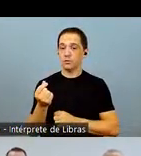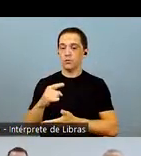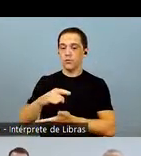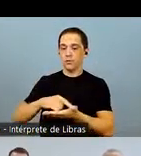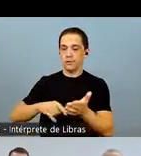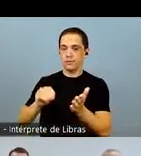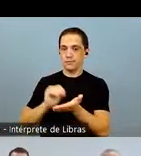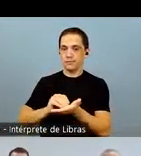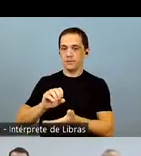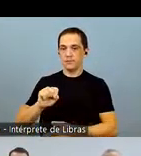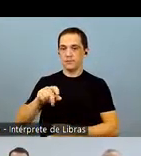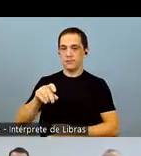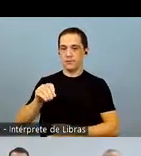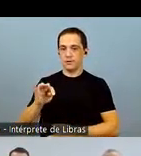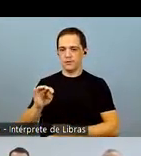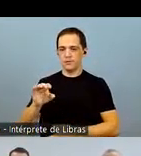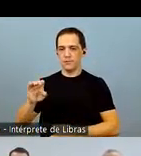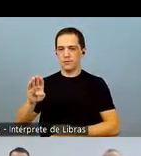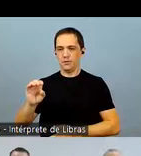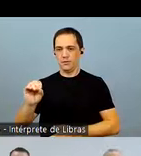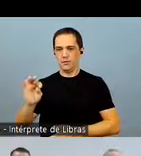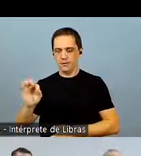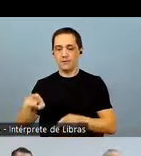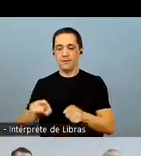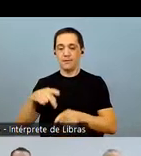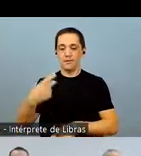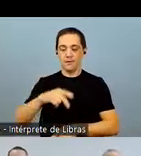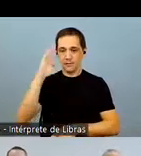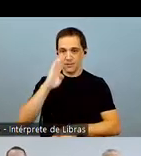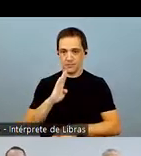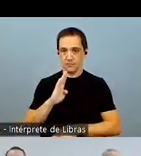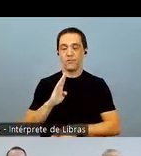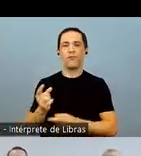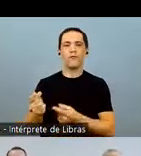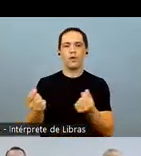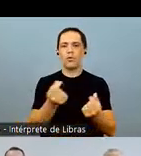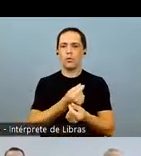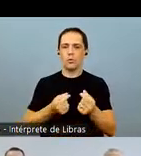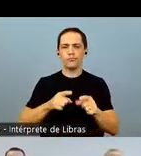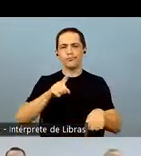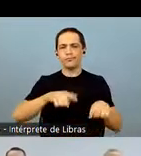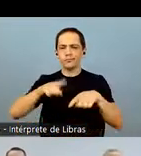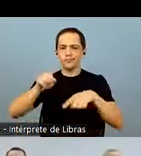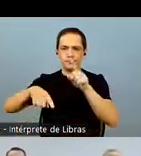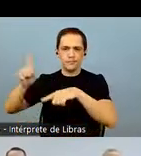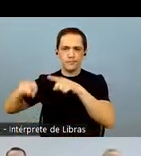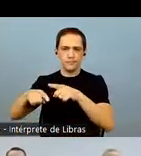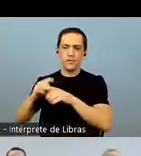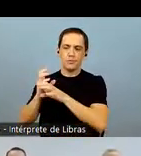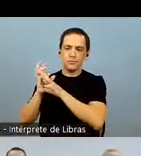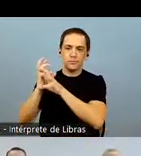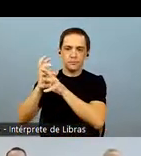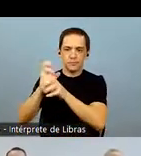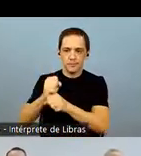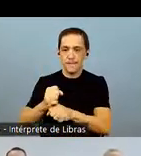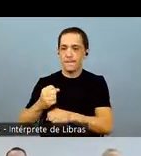for you on the outlook for corn. Corn spot prices in CBOT and in the